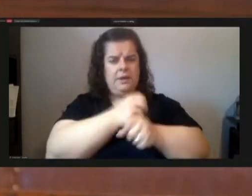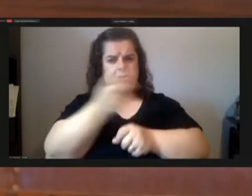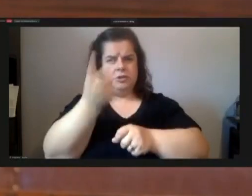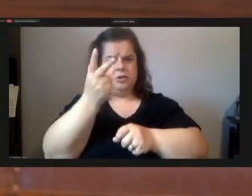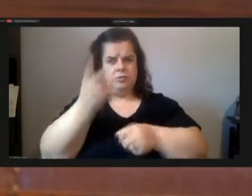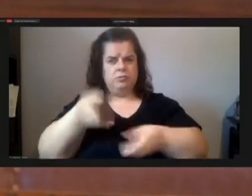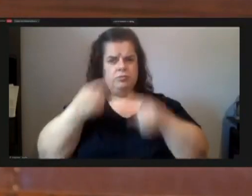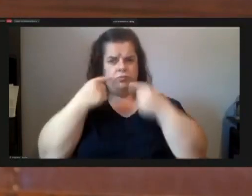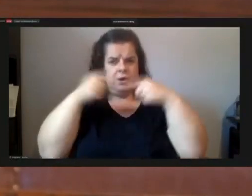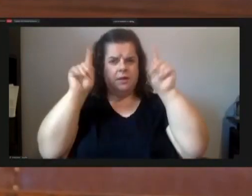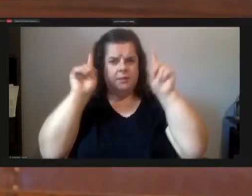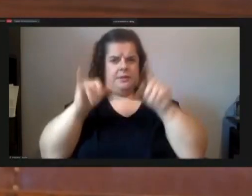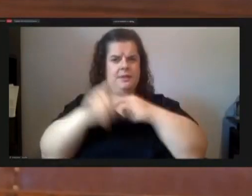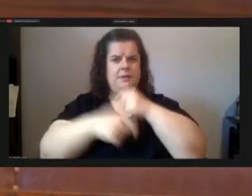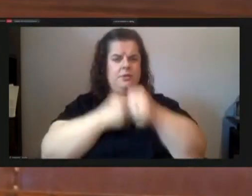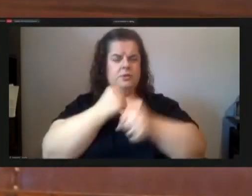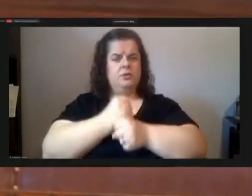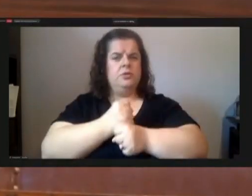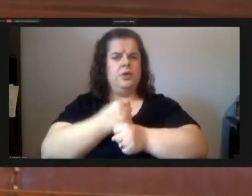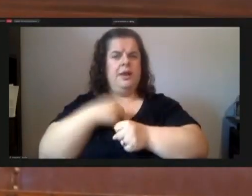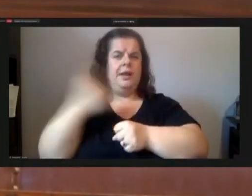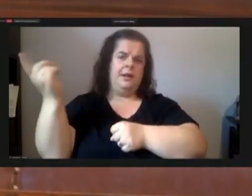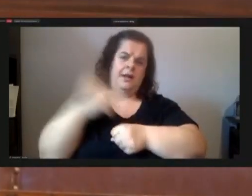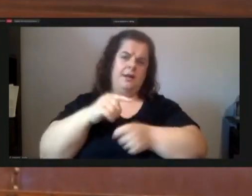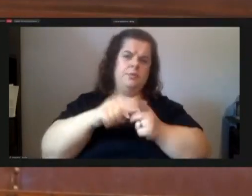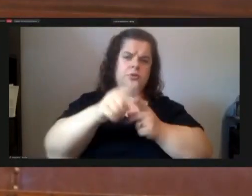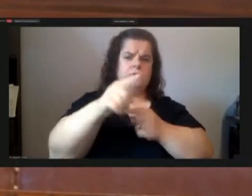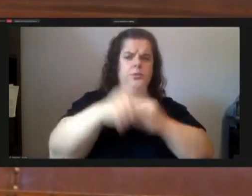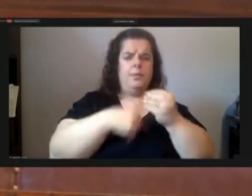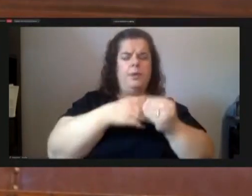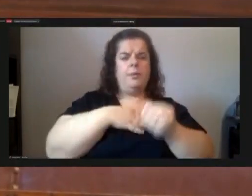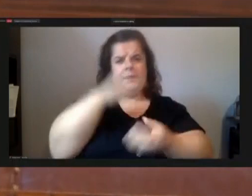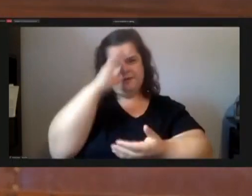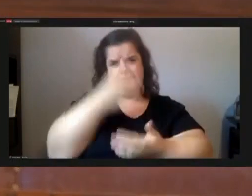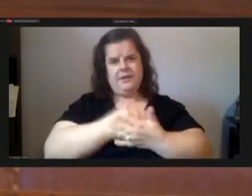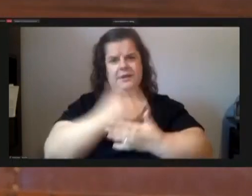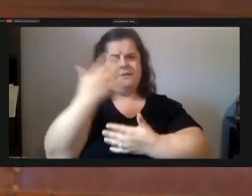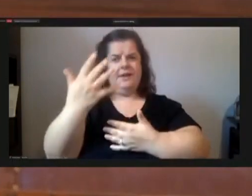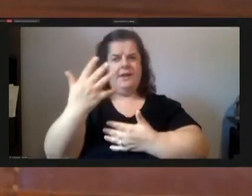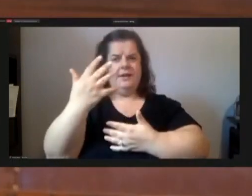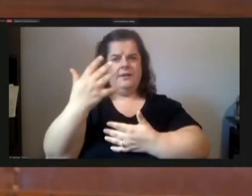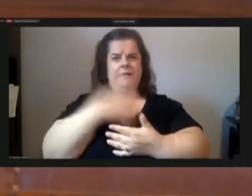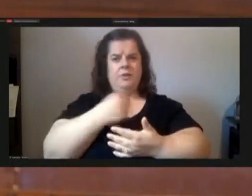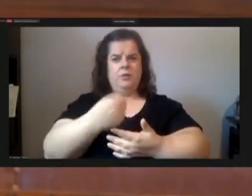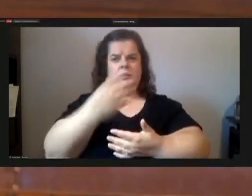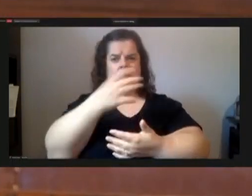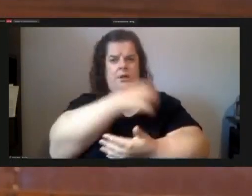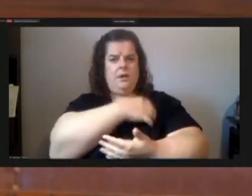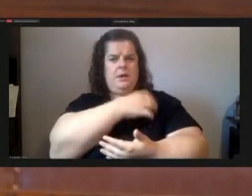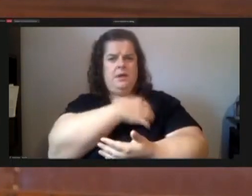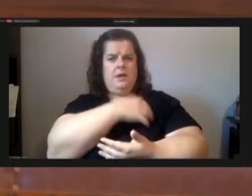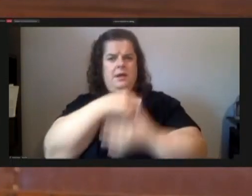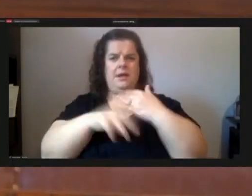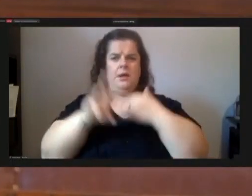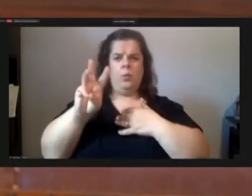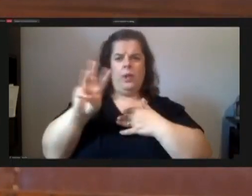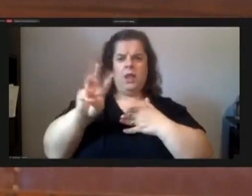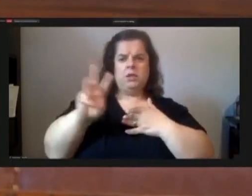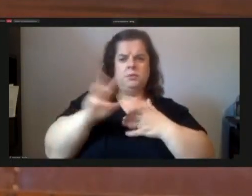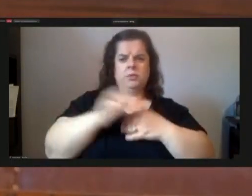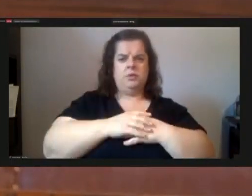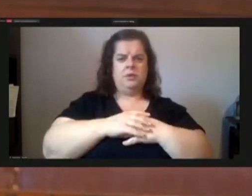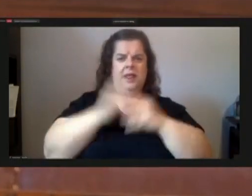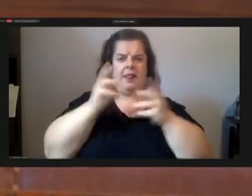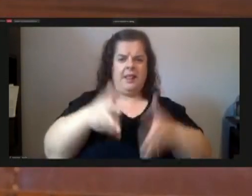that year and i had came to you and said about my son five white cops in wilkinsburg left them on the